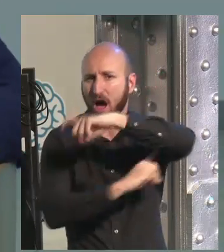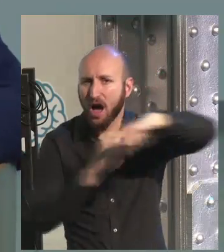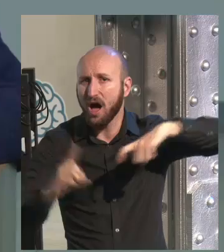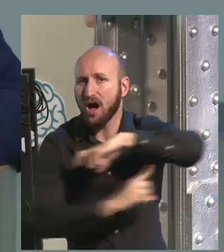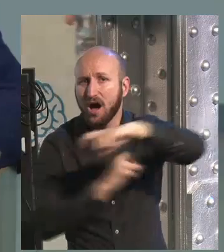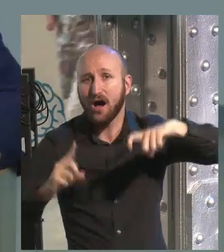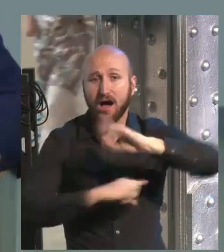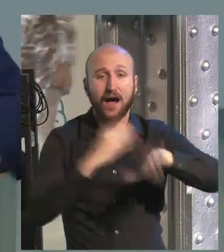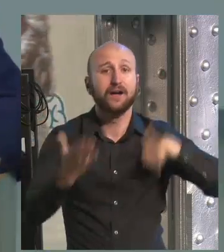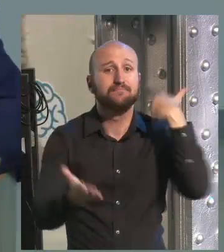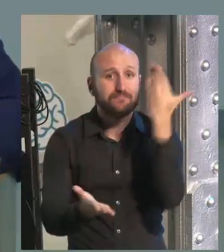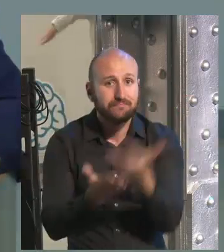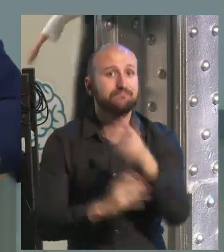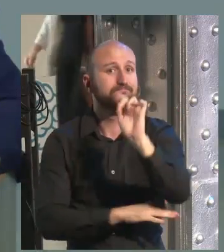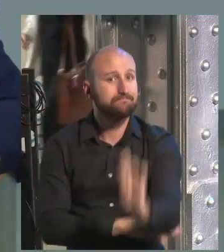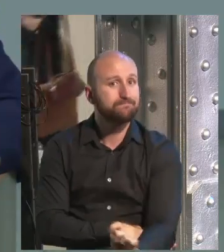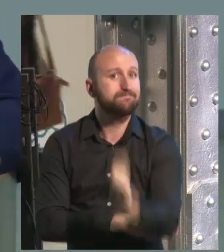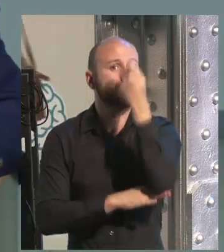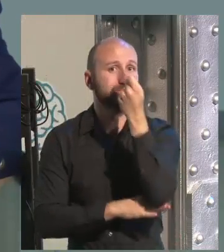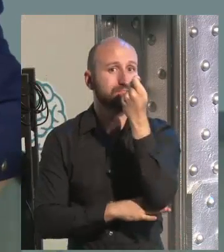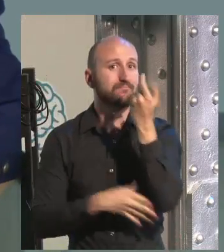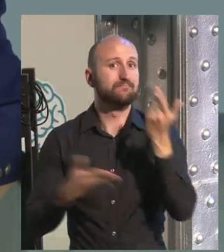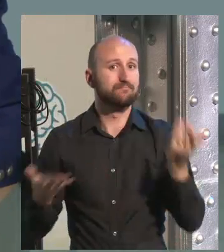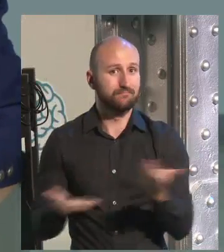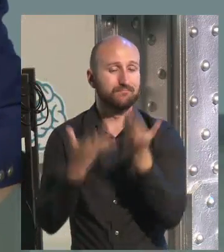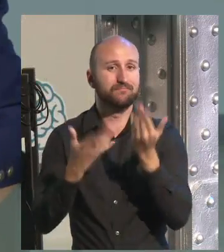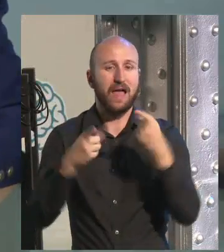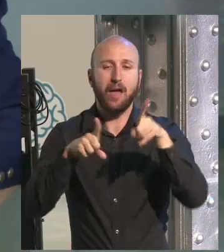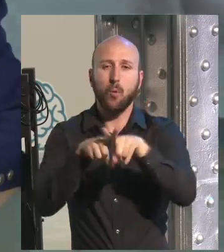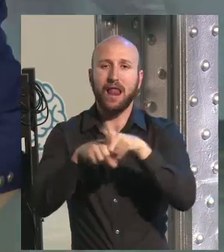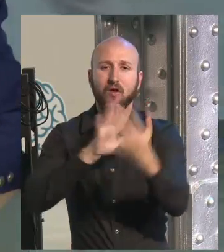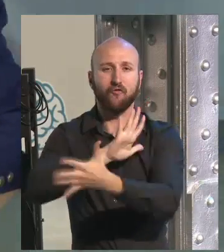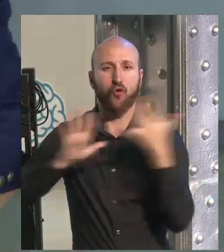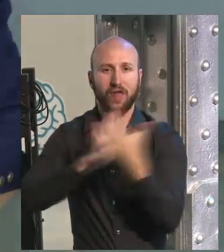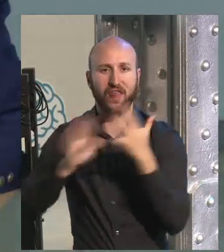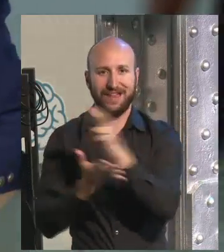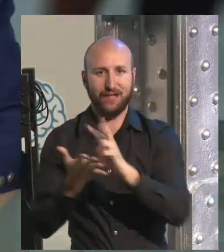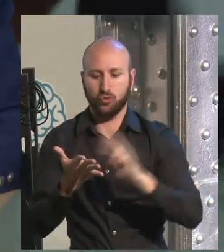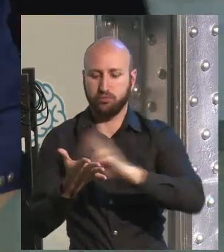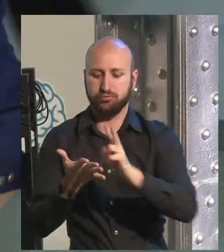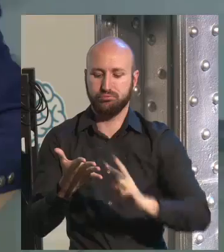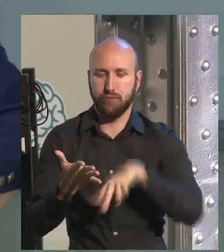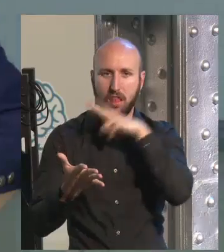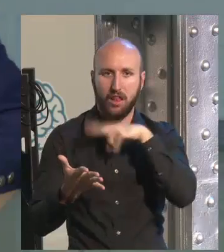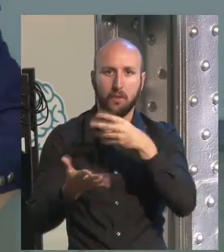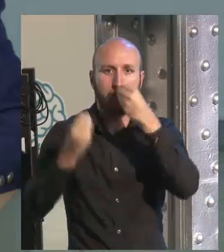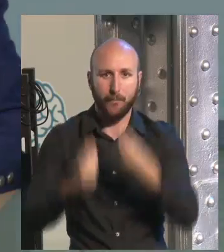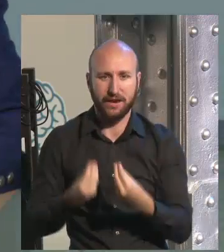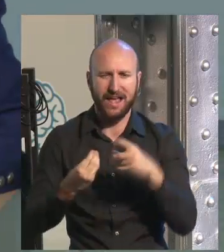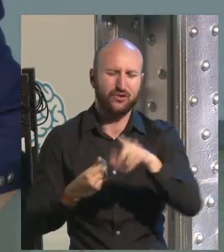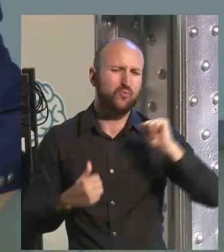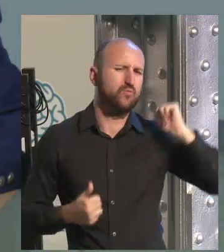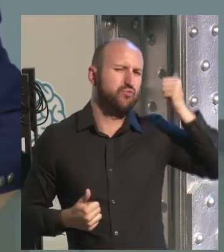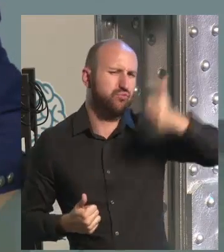process, day by day, year by year, years taken